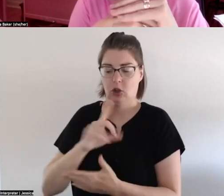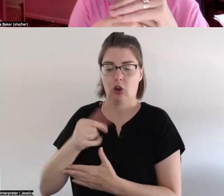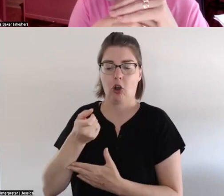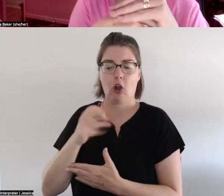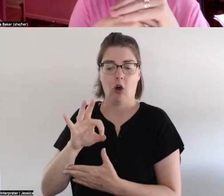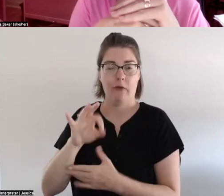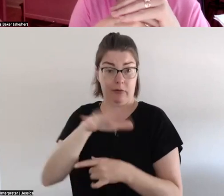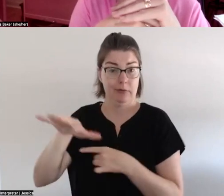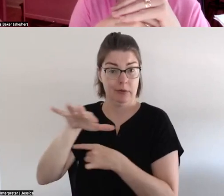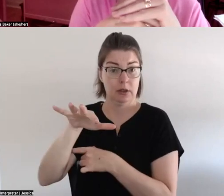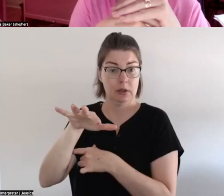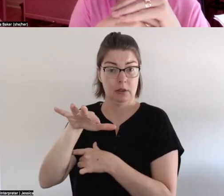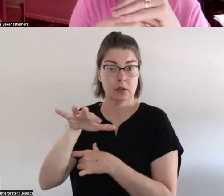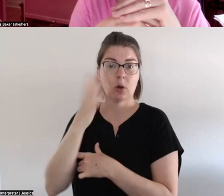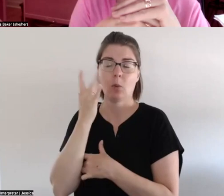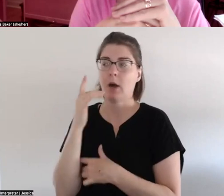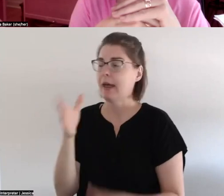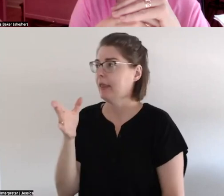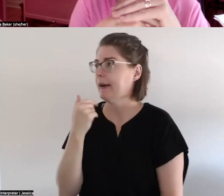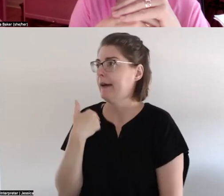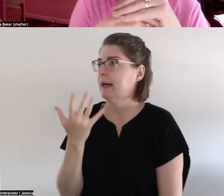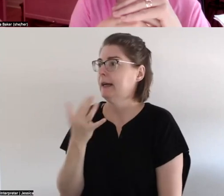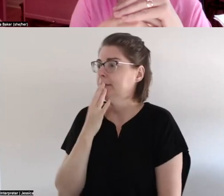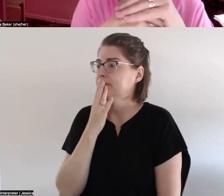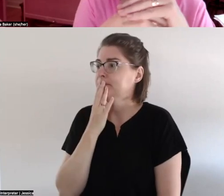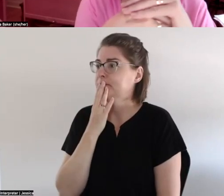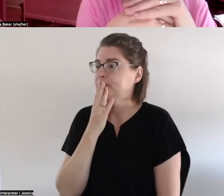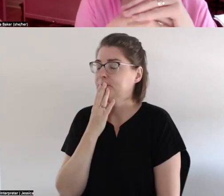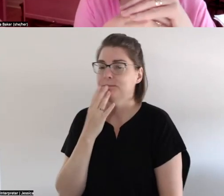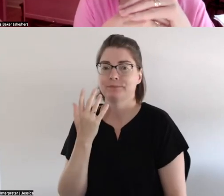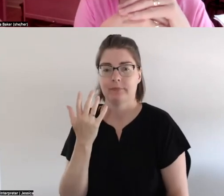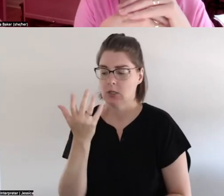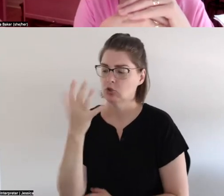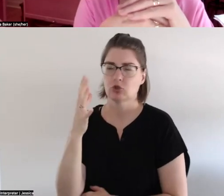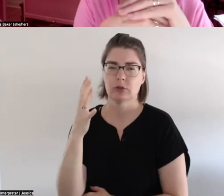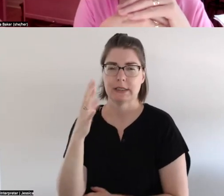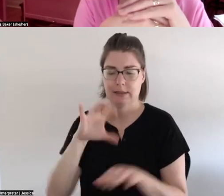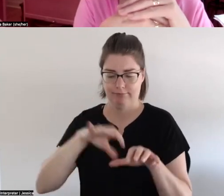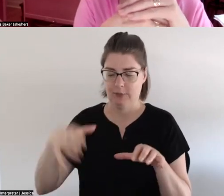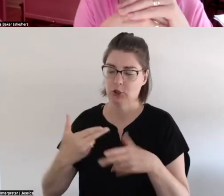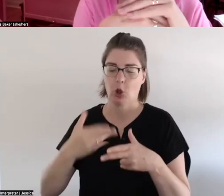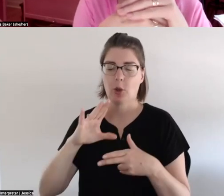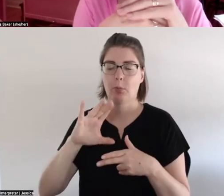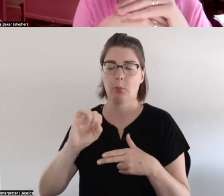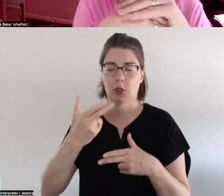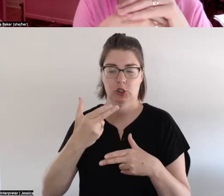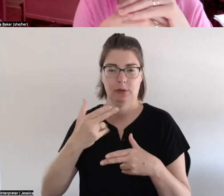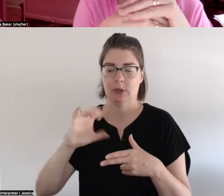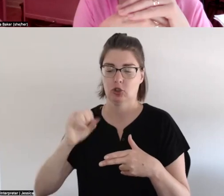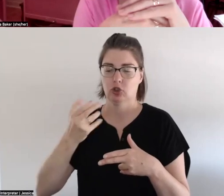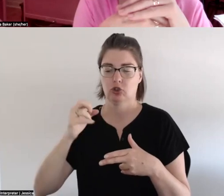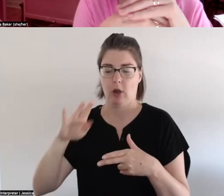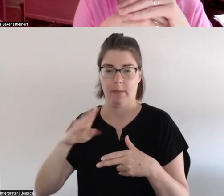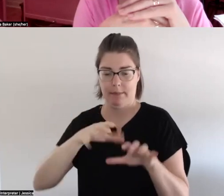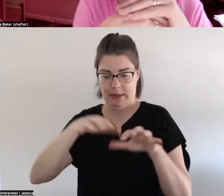because there were these um shrubs she called them bushes and that's where she'd